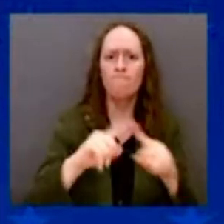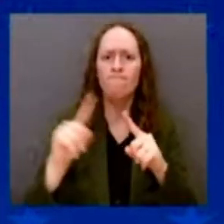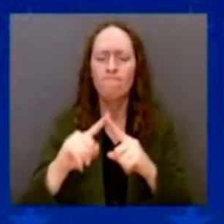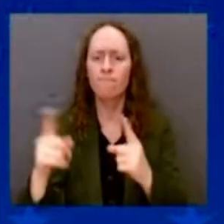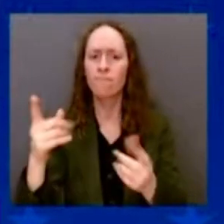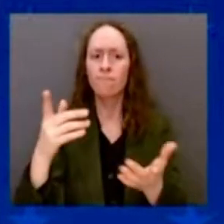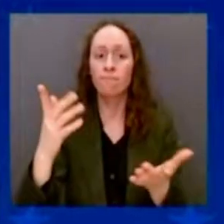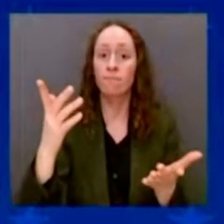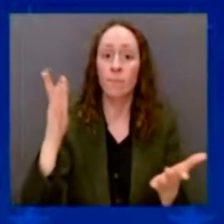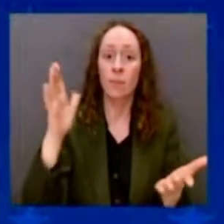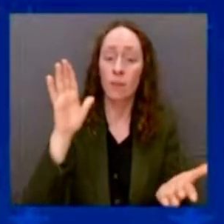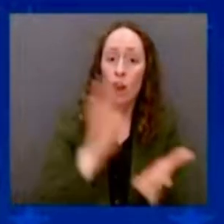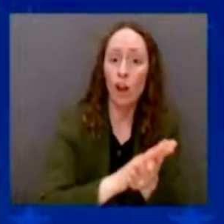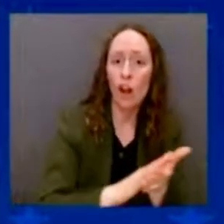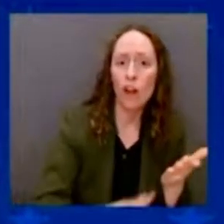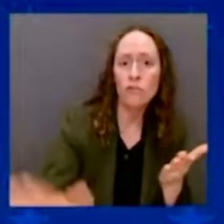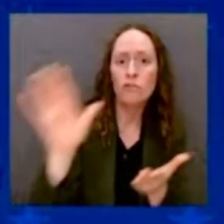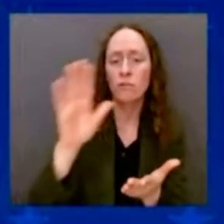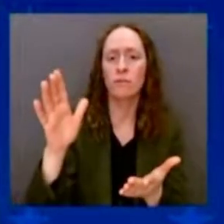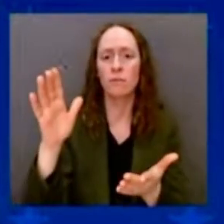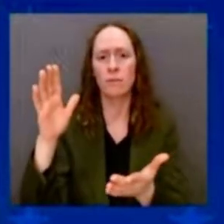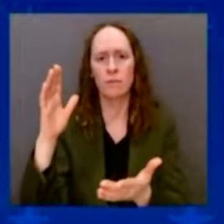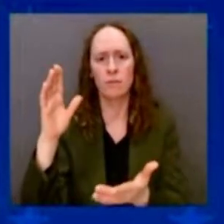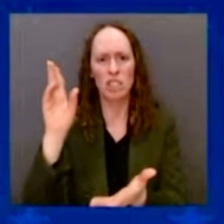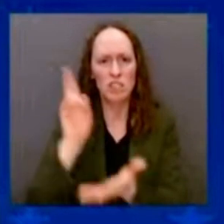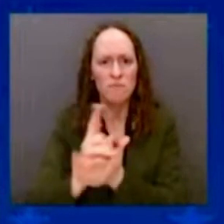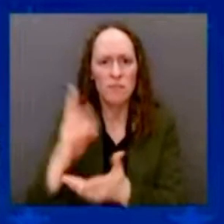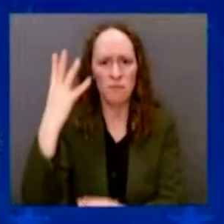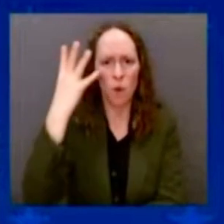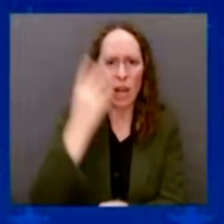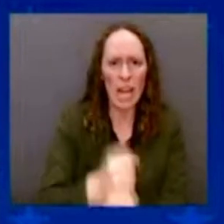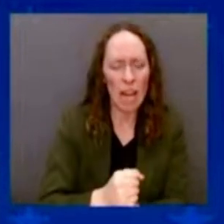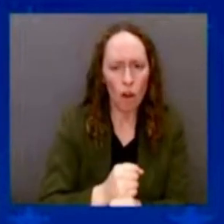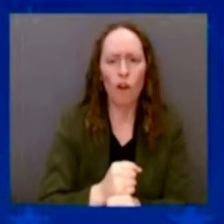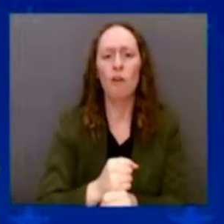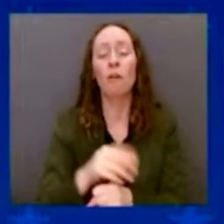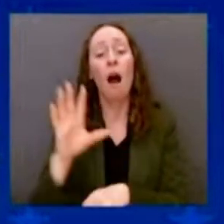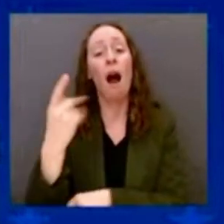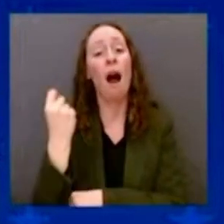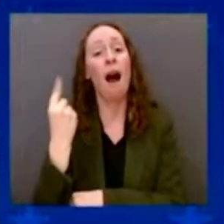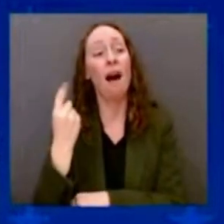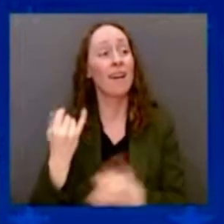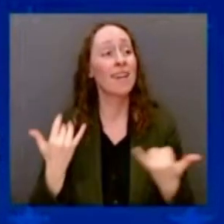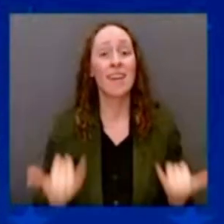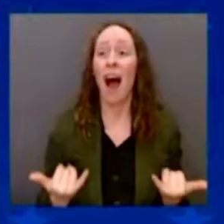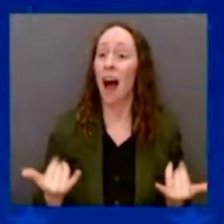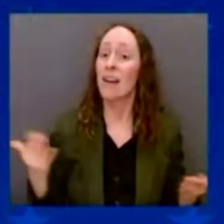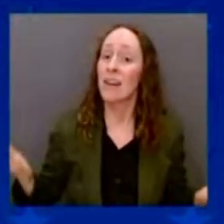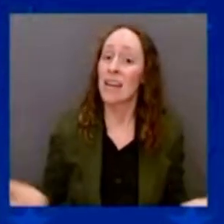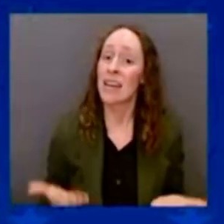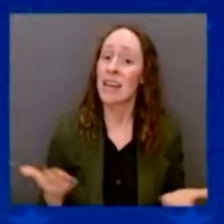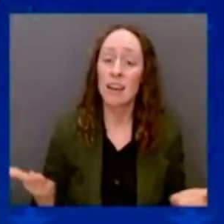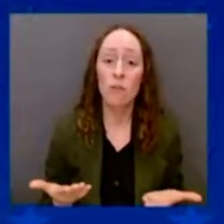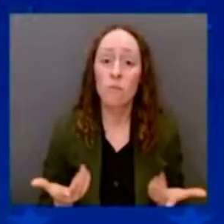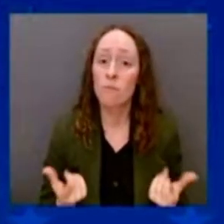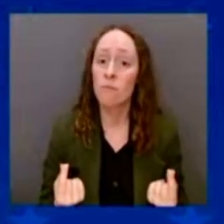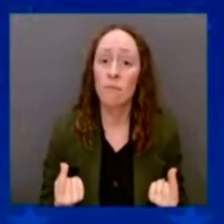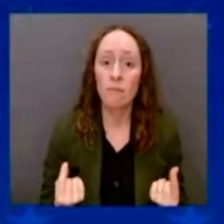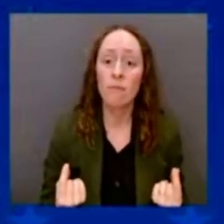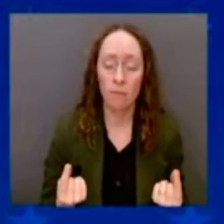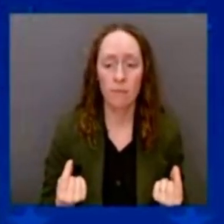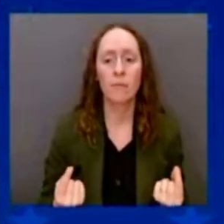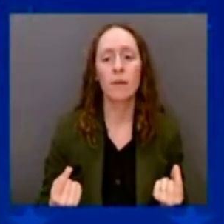America at the turn of the ninth — the 20th century said that we could go to school for free for 12 years. It was a game-changer.